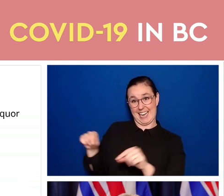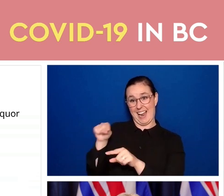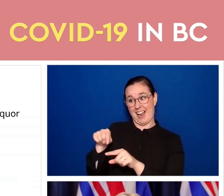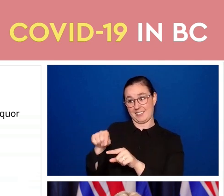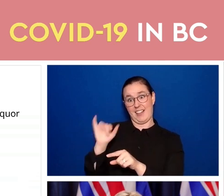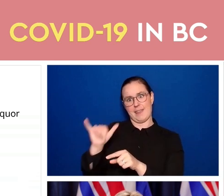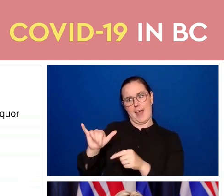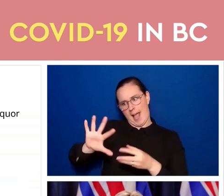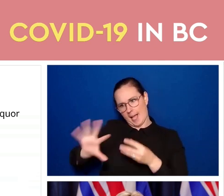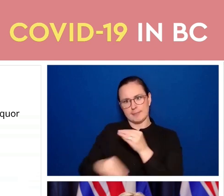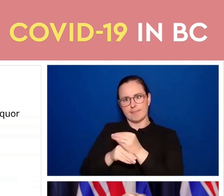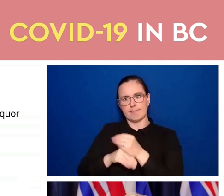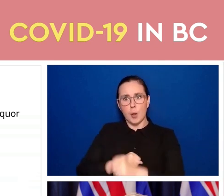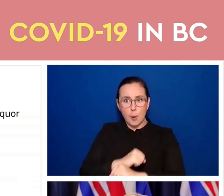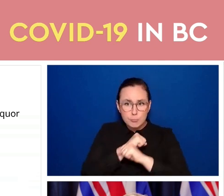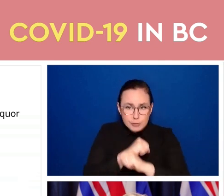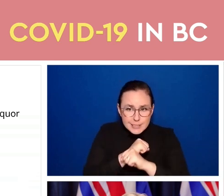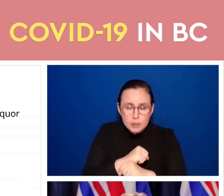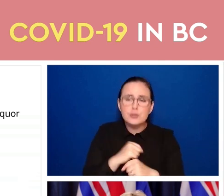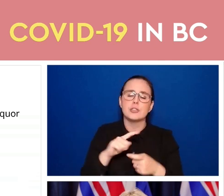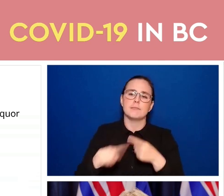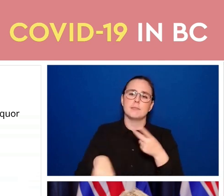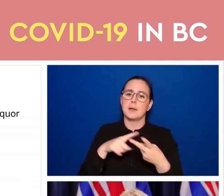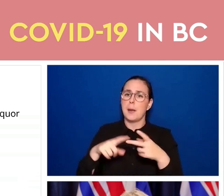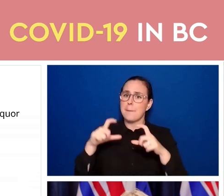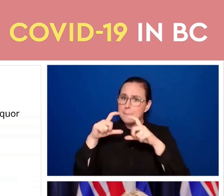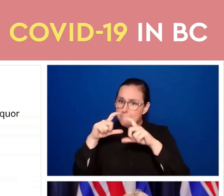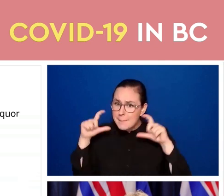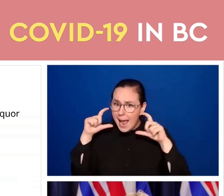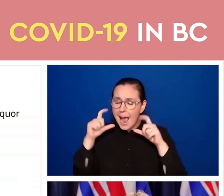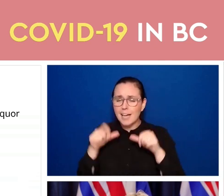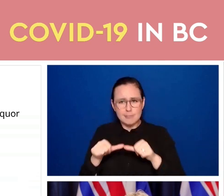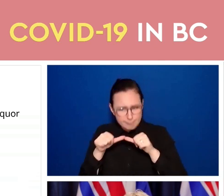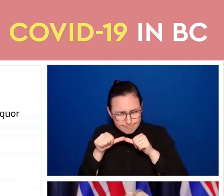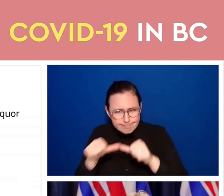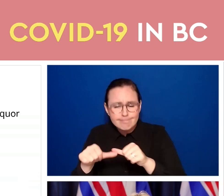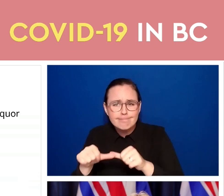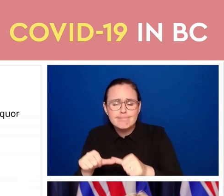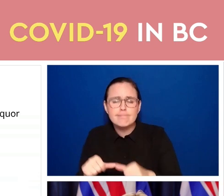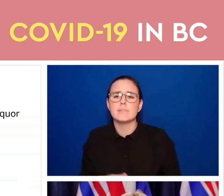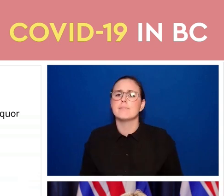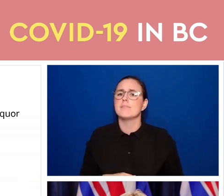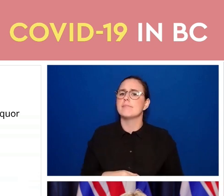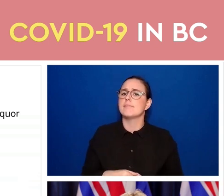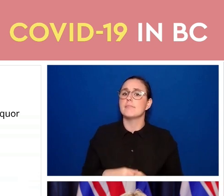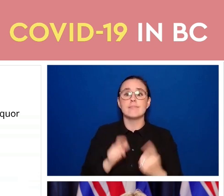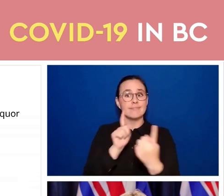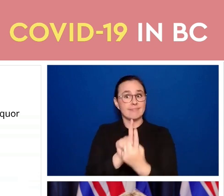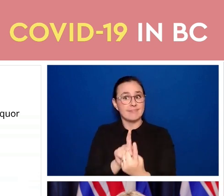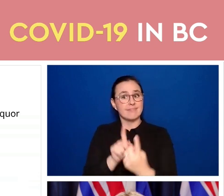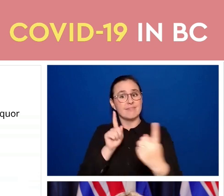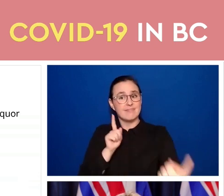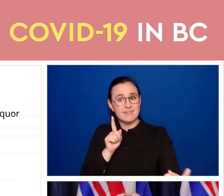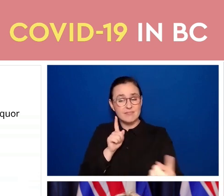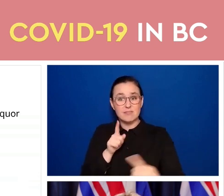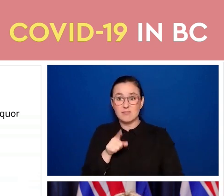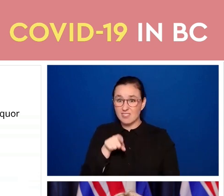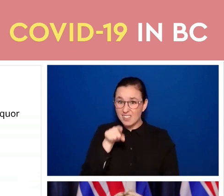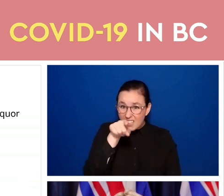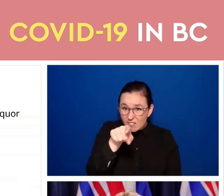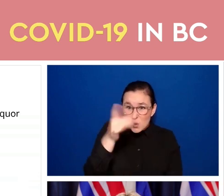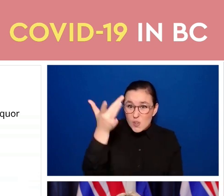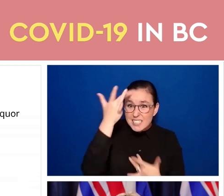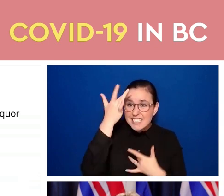required. And of course, it goes without saying that all of those important things that we do, staying away if we're not feeling well ourselves, getting